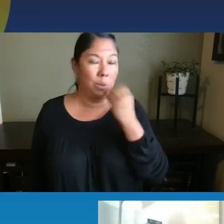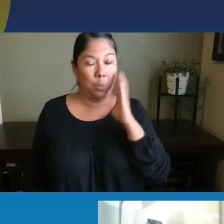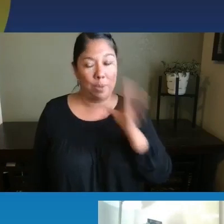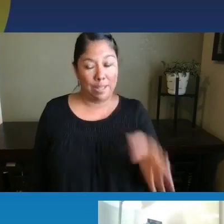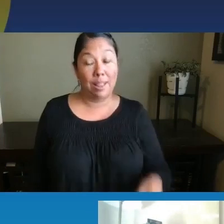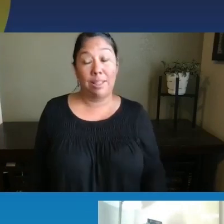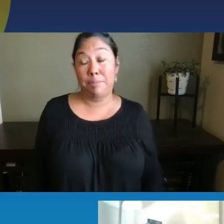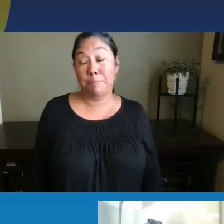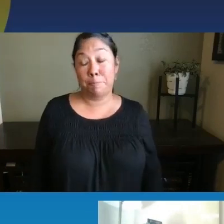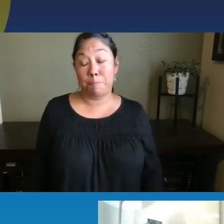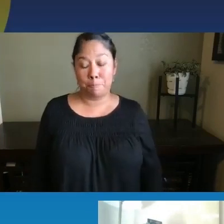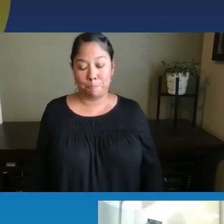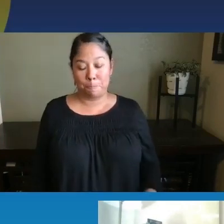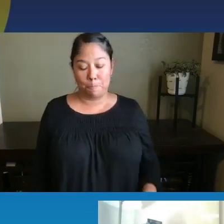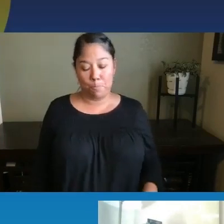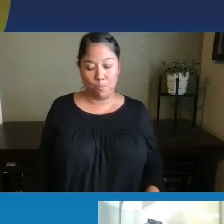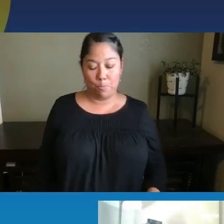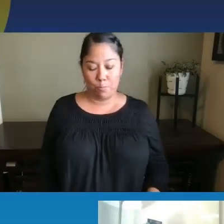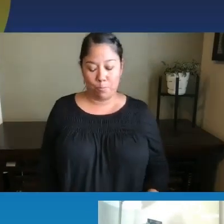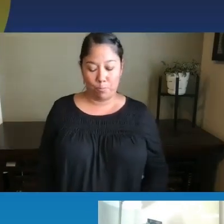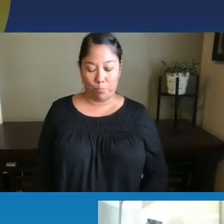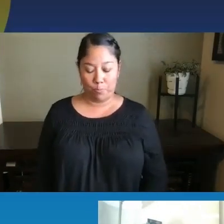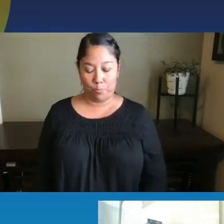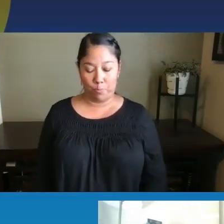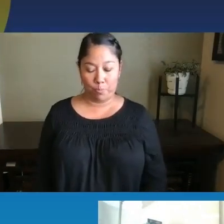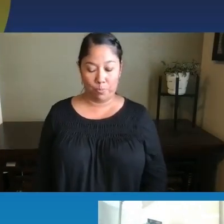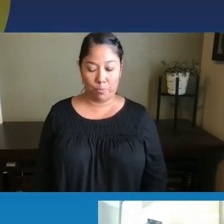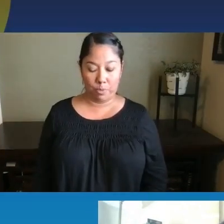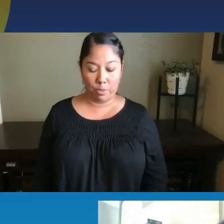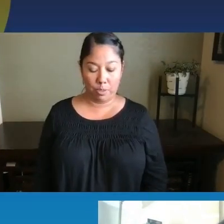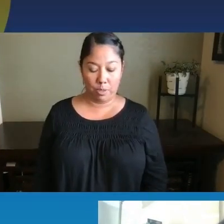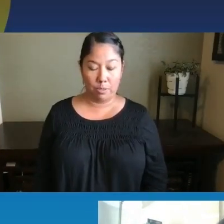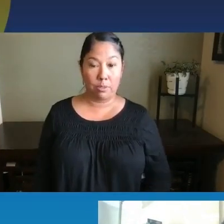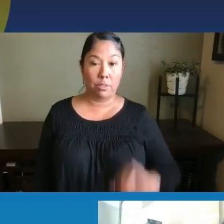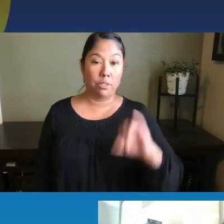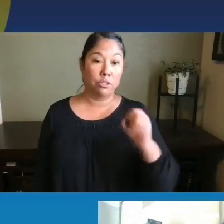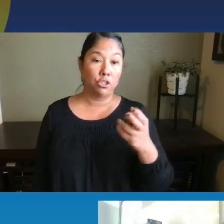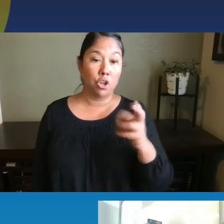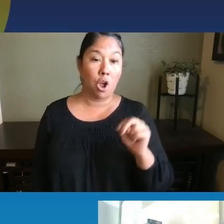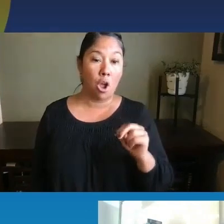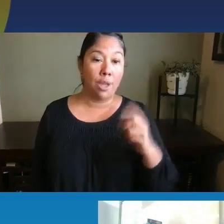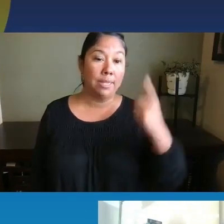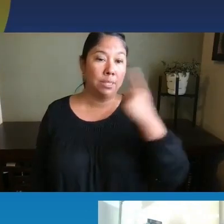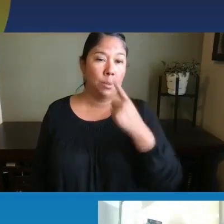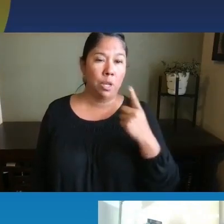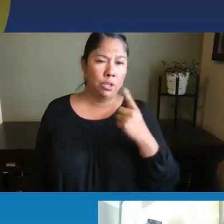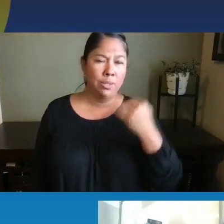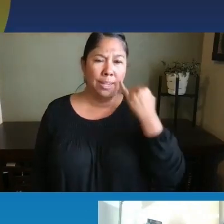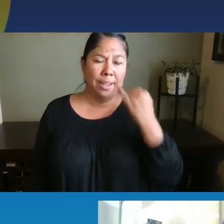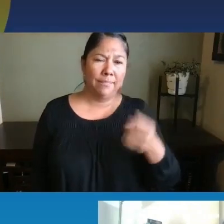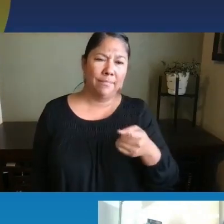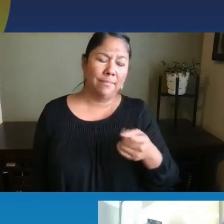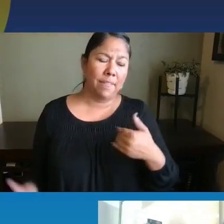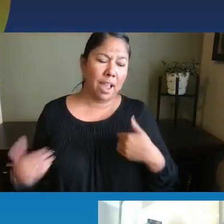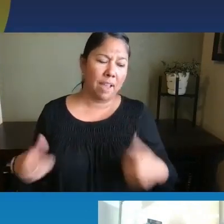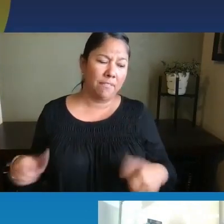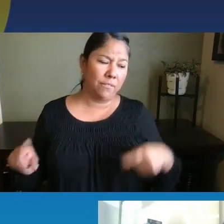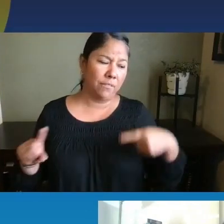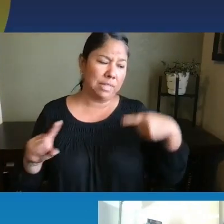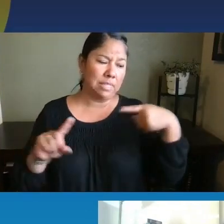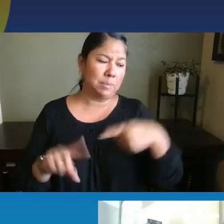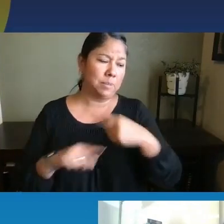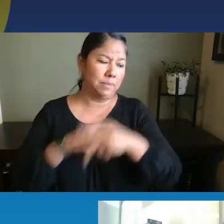Um, a lot of similar vein, John's wondering if, uh, there's a particular form of music